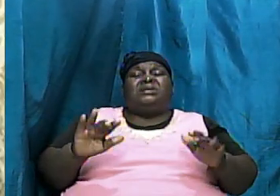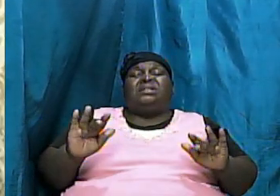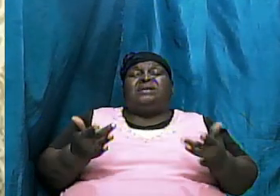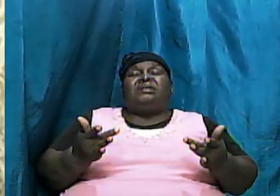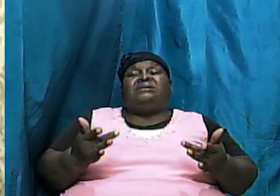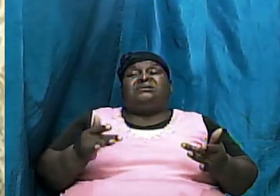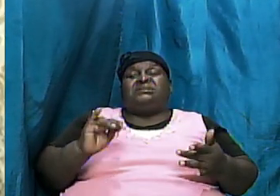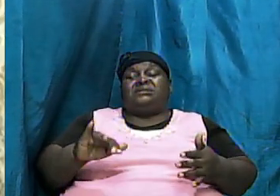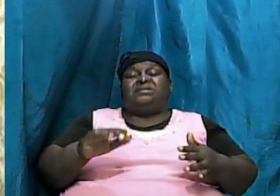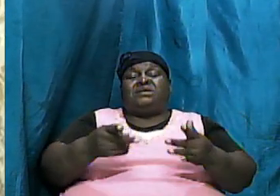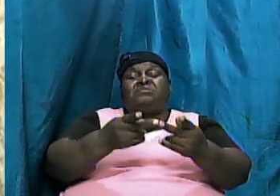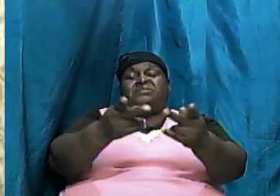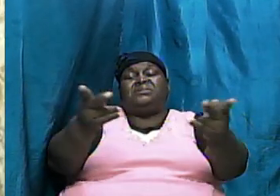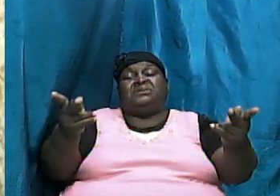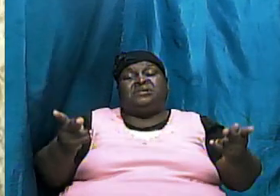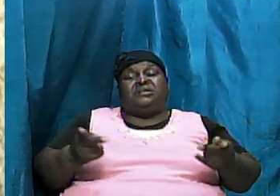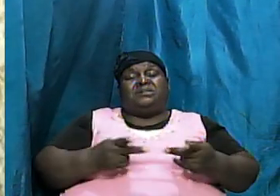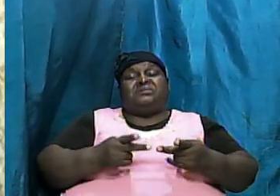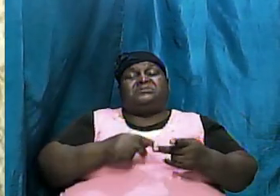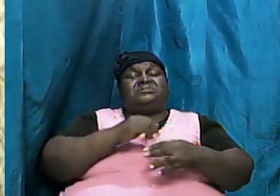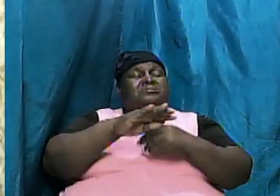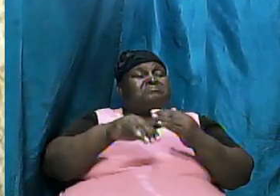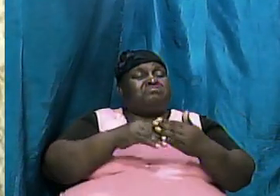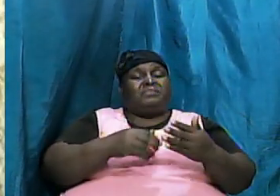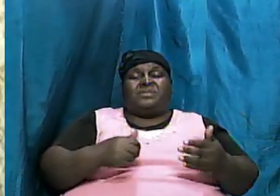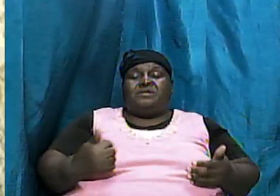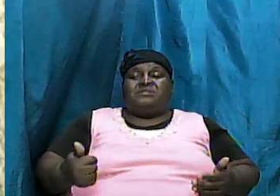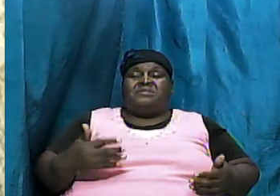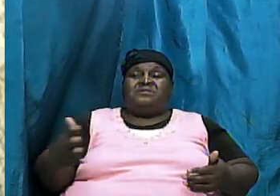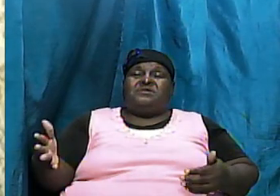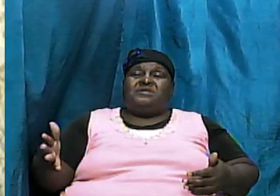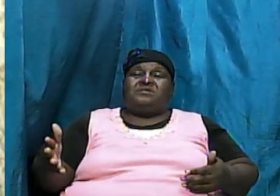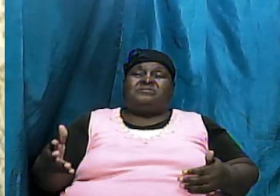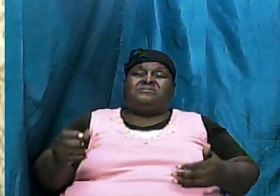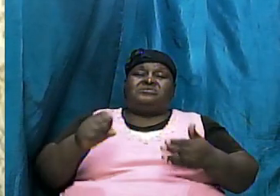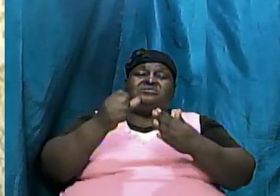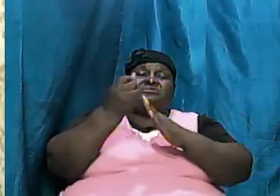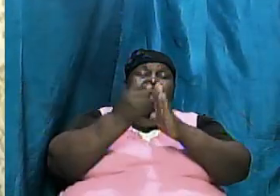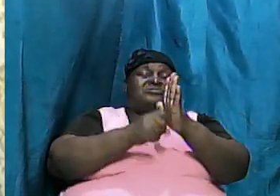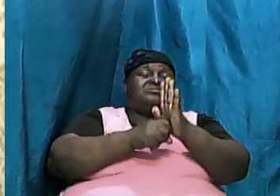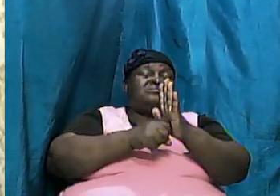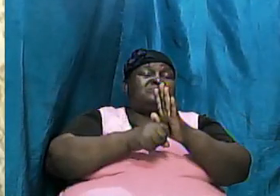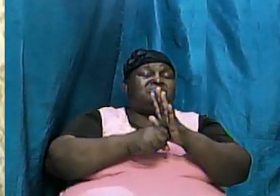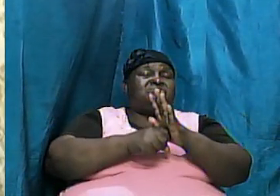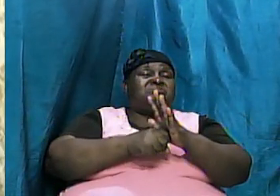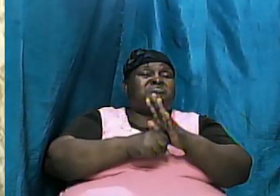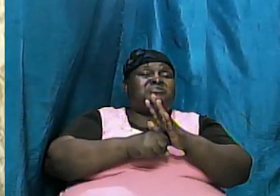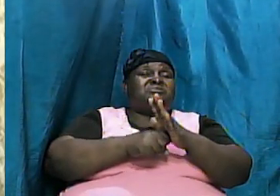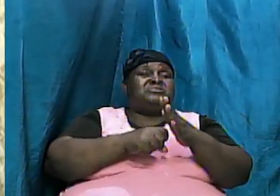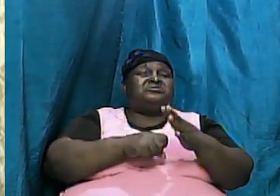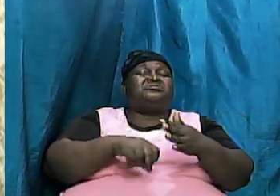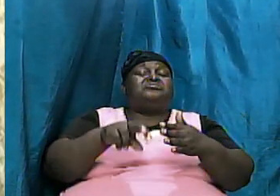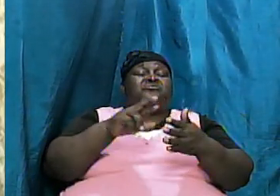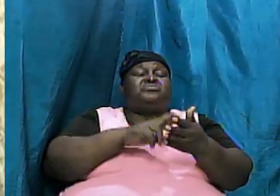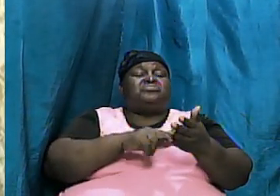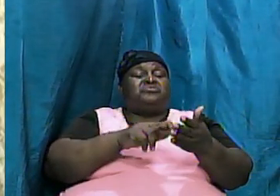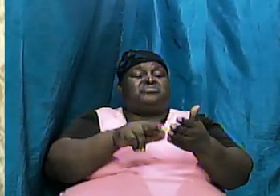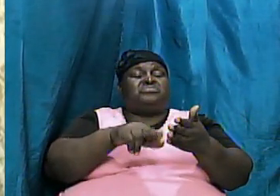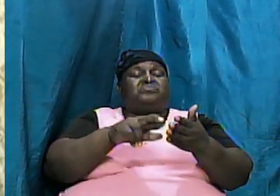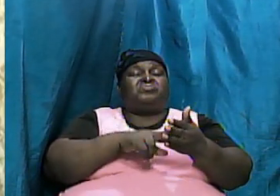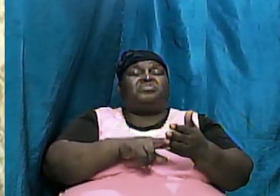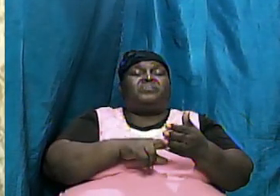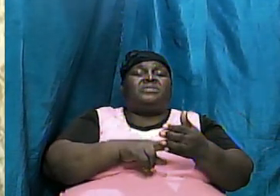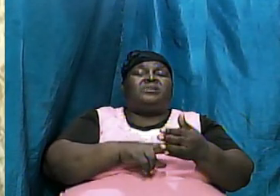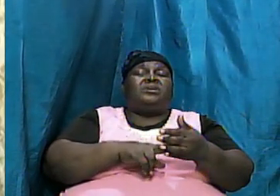from which all other things in scriptures flow if you can discredit the